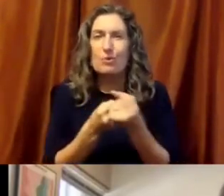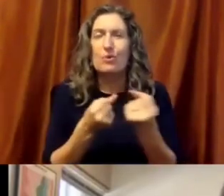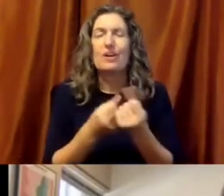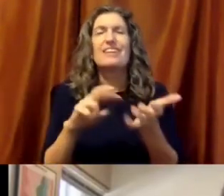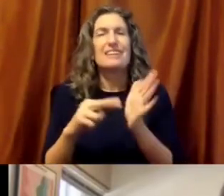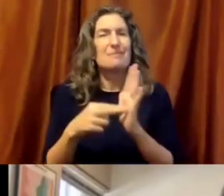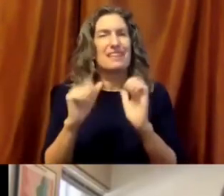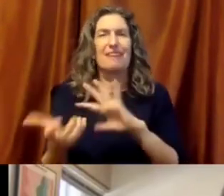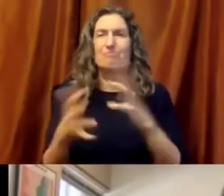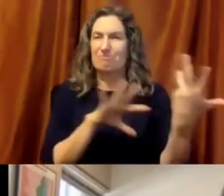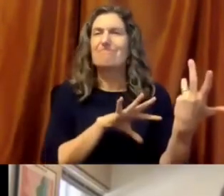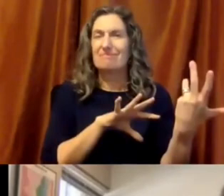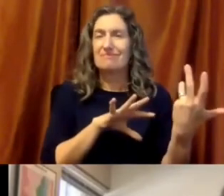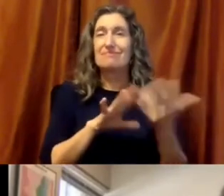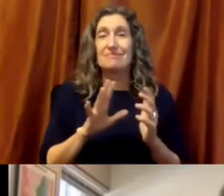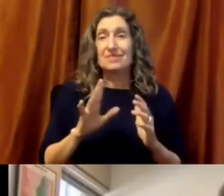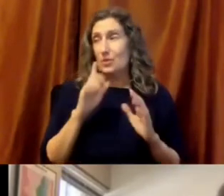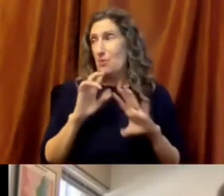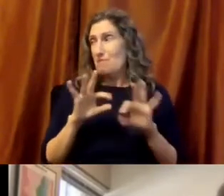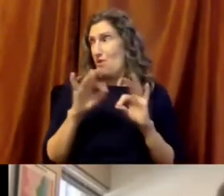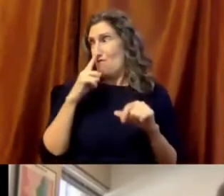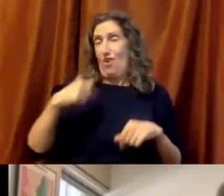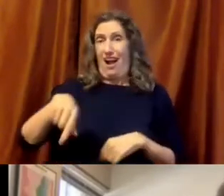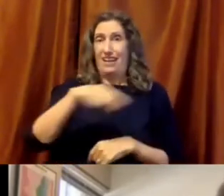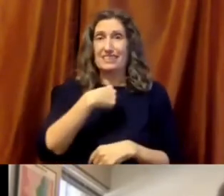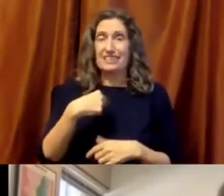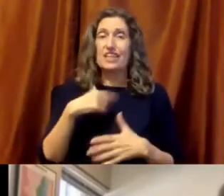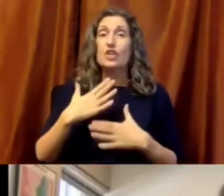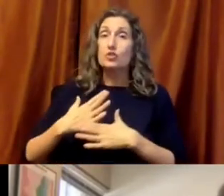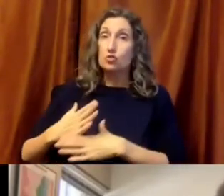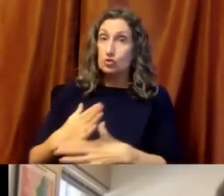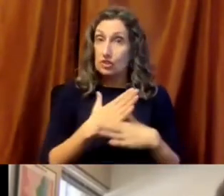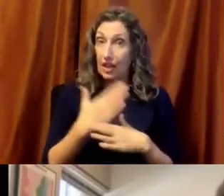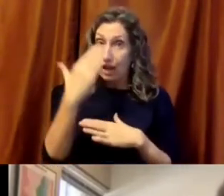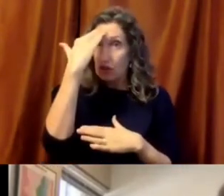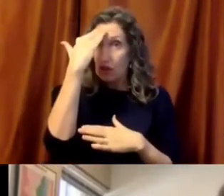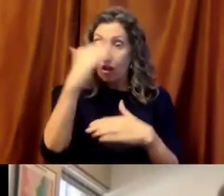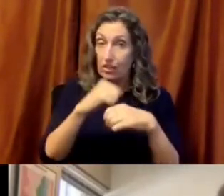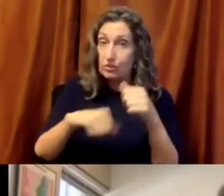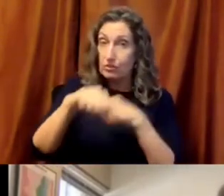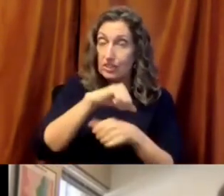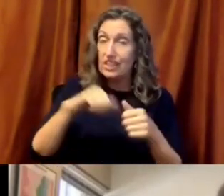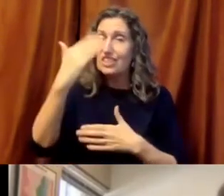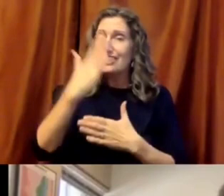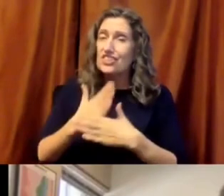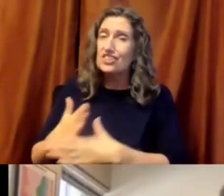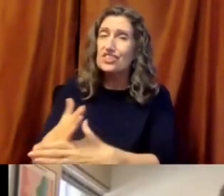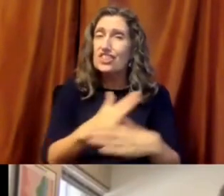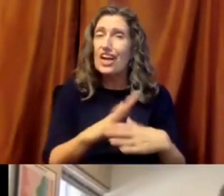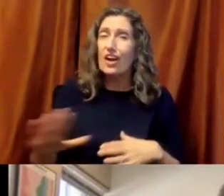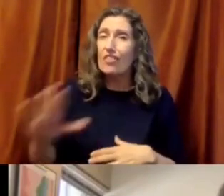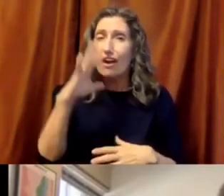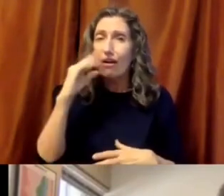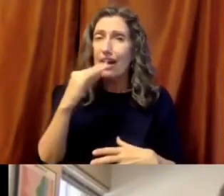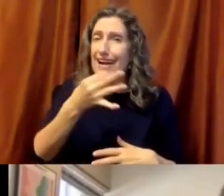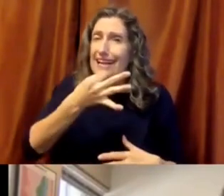happen happens. So one of the things that's going to be so important for members of the education community is to share their knowledge with each